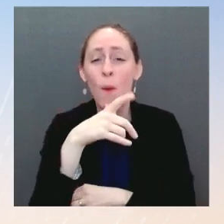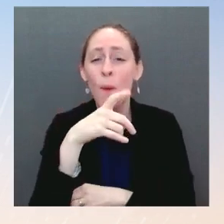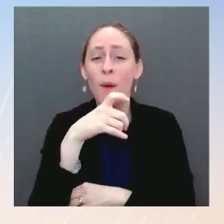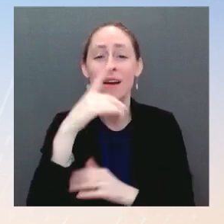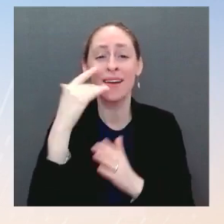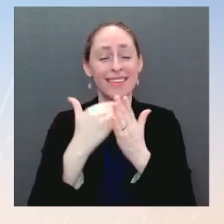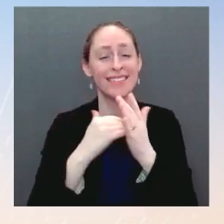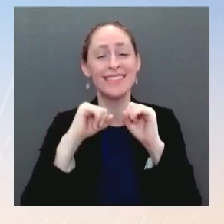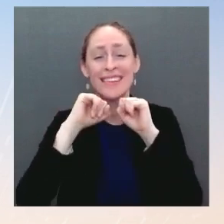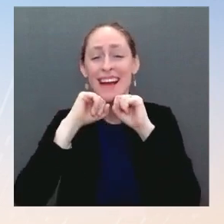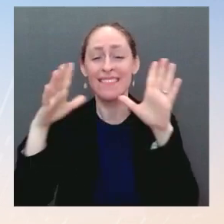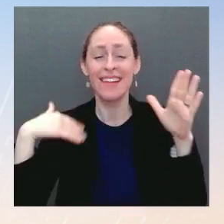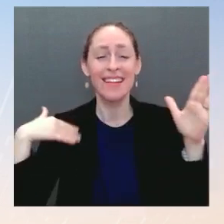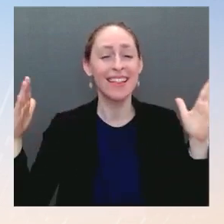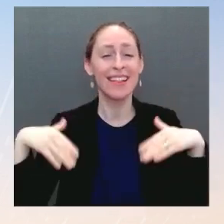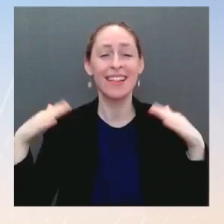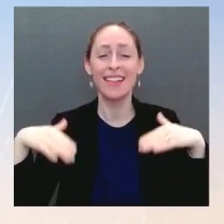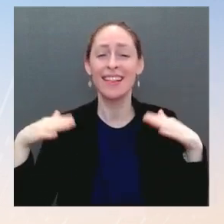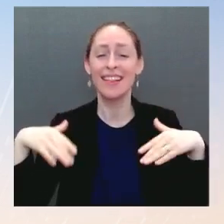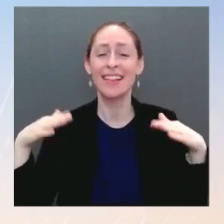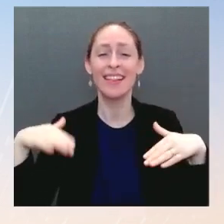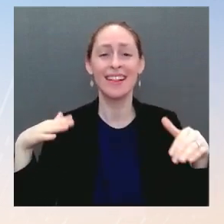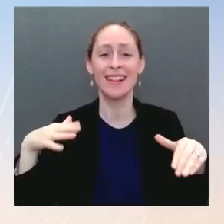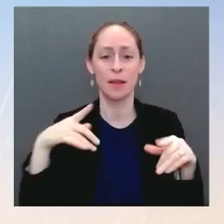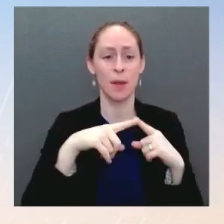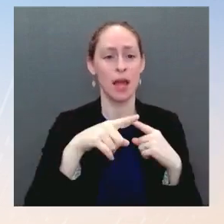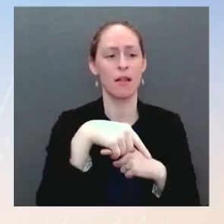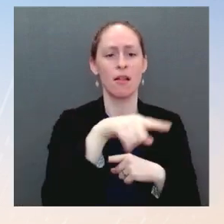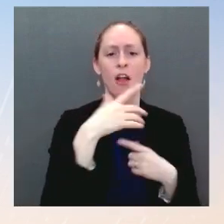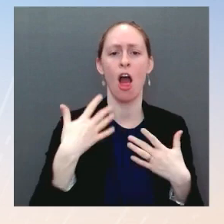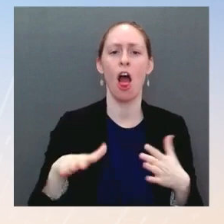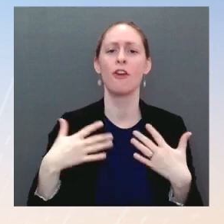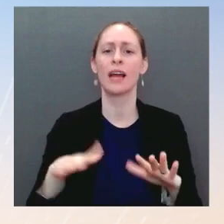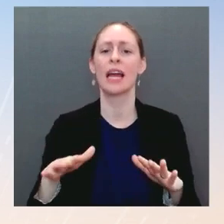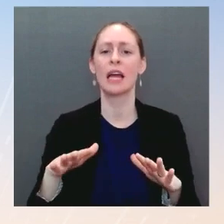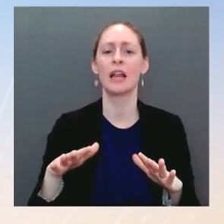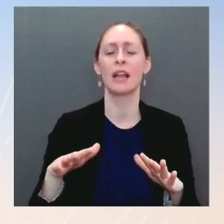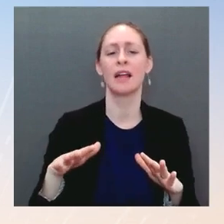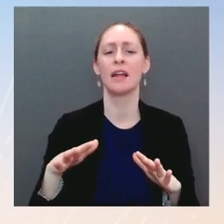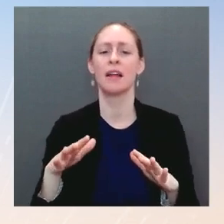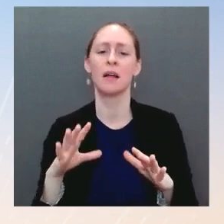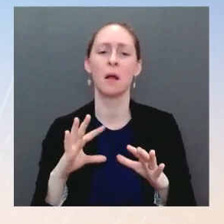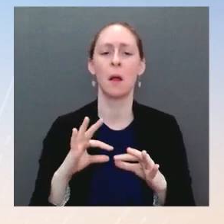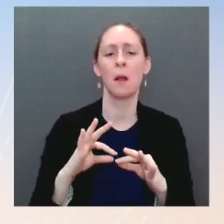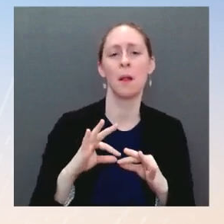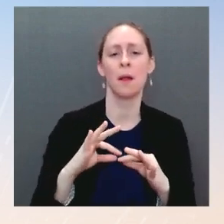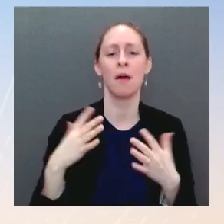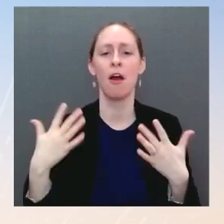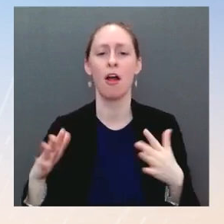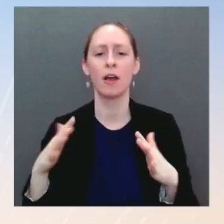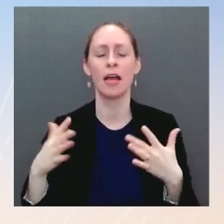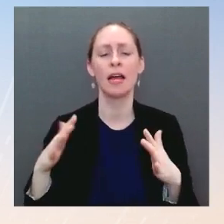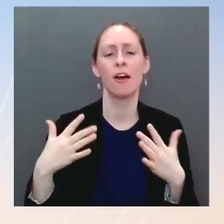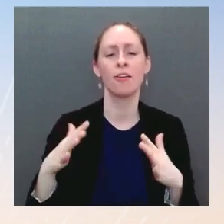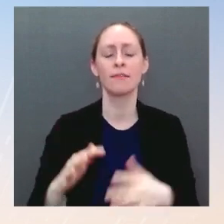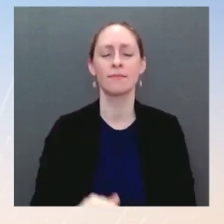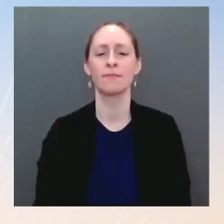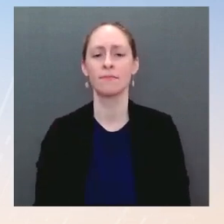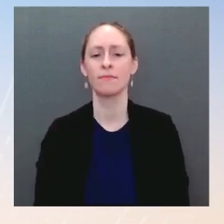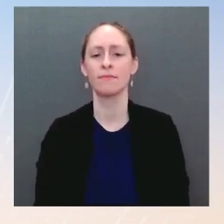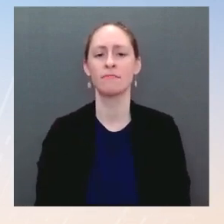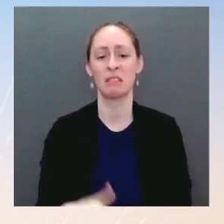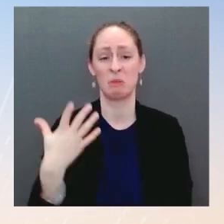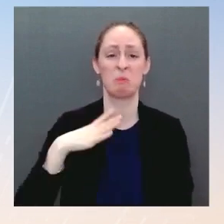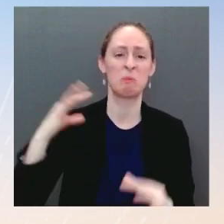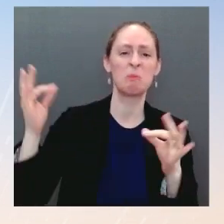are — if anyone is saying they plan to characterize whoever he nominates after thorough consideration with both parties as radical before they know literally